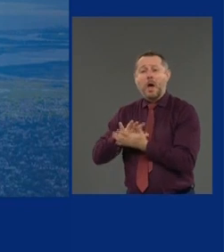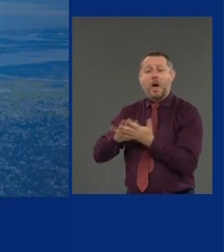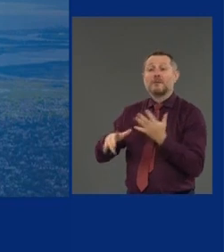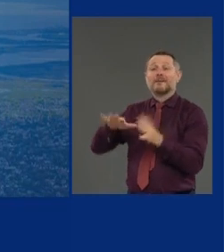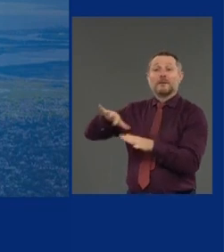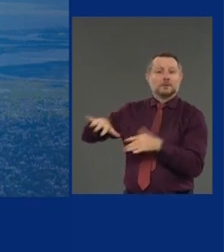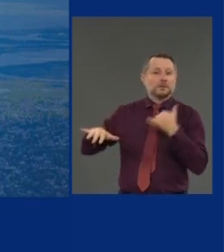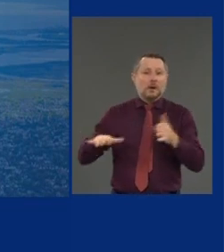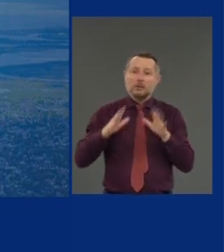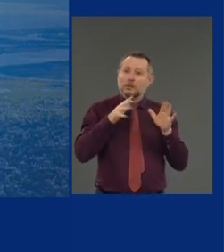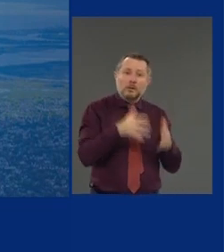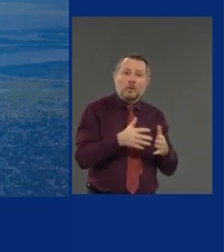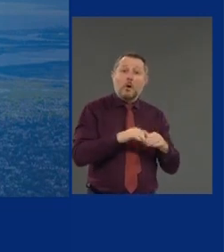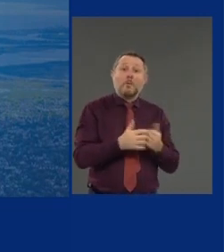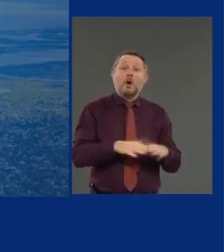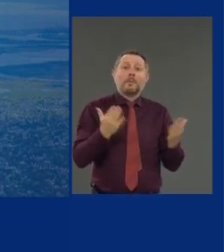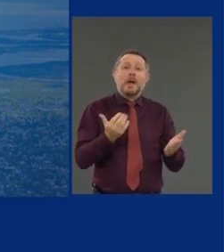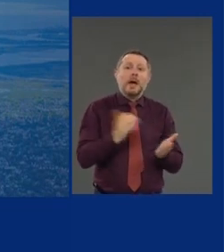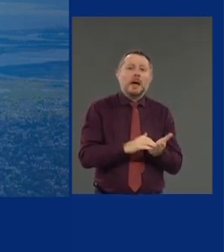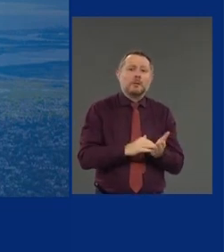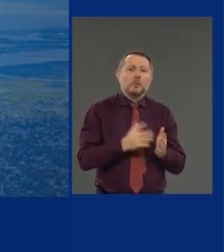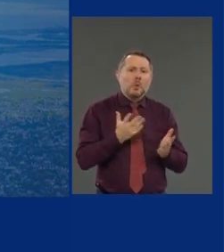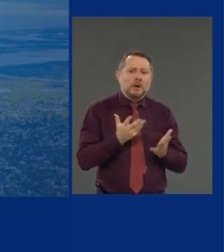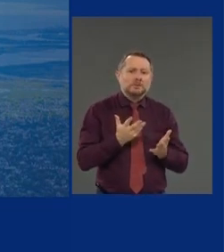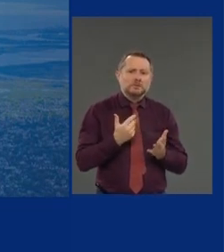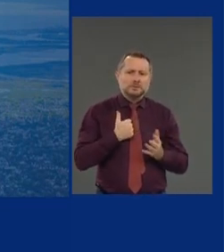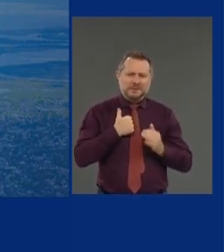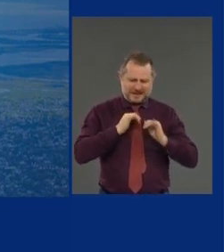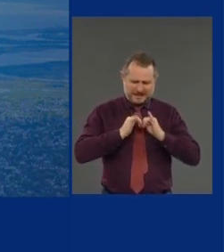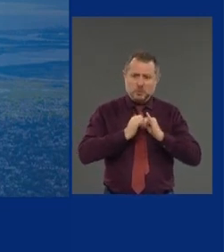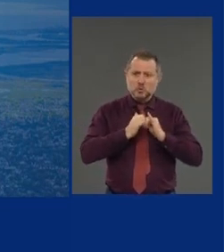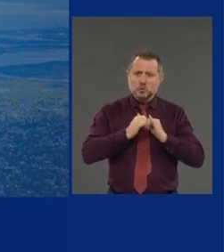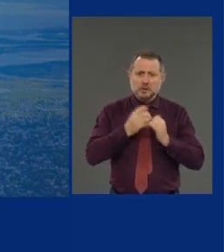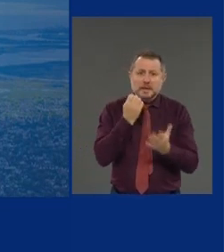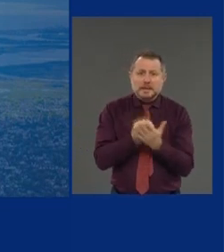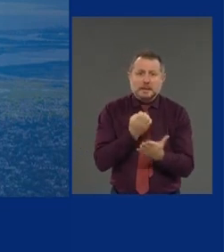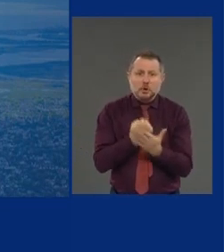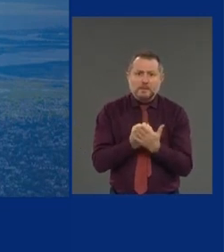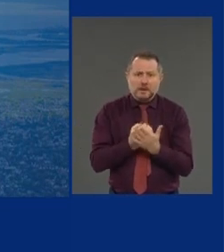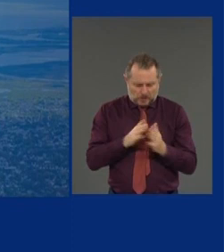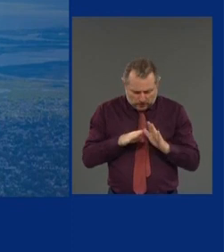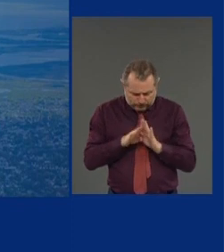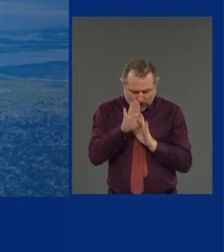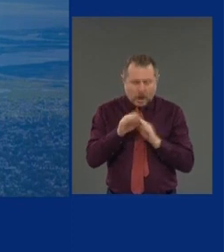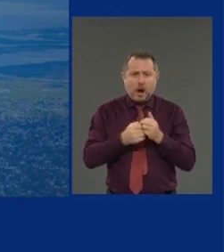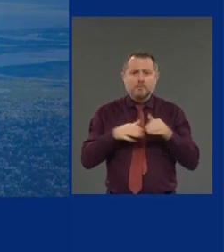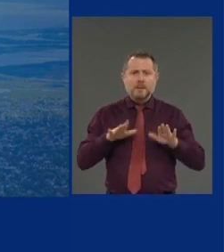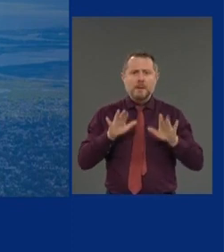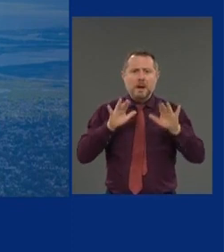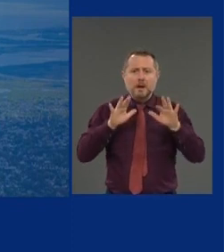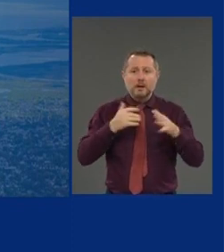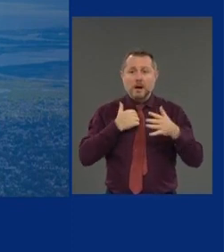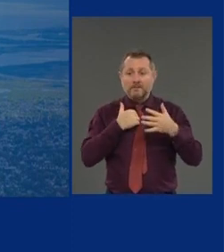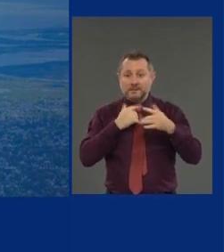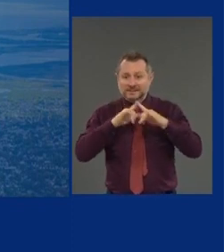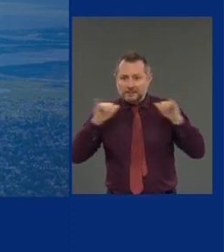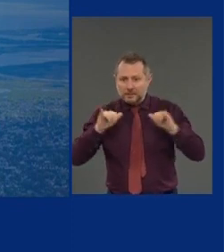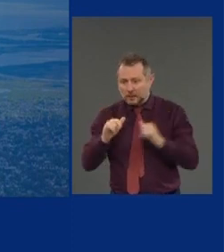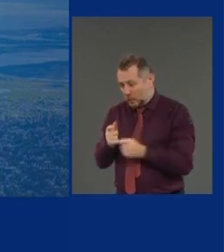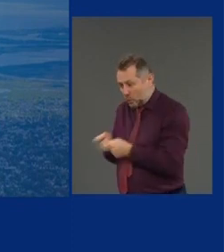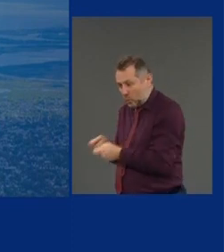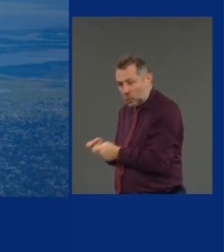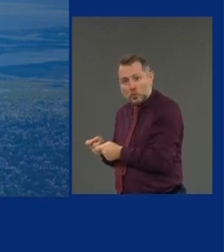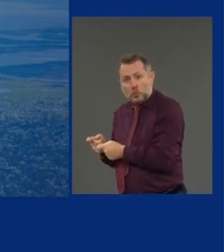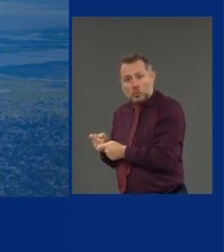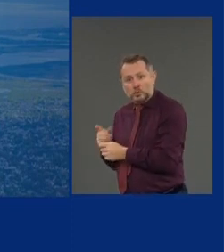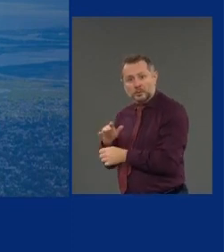how do you now restart the economy and control the virus at the same time? And all of this has never